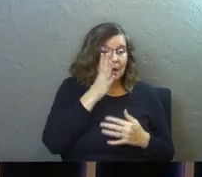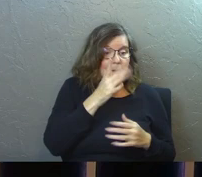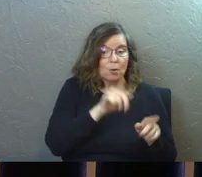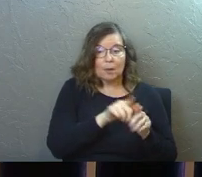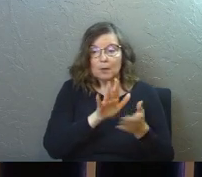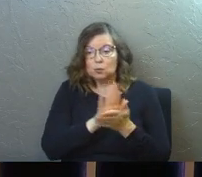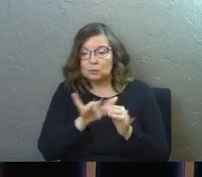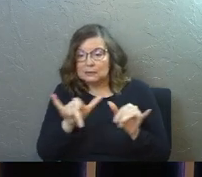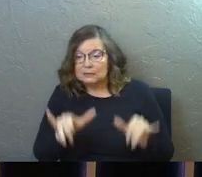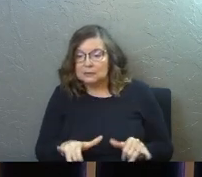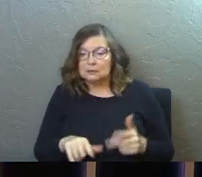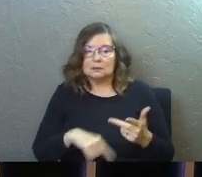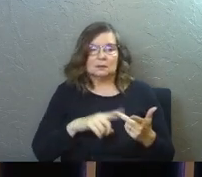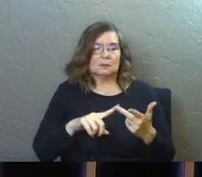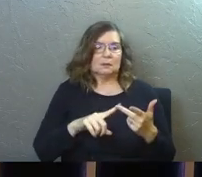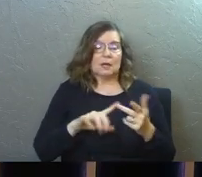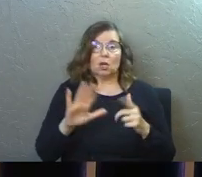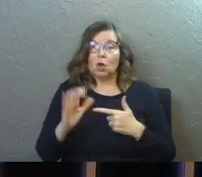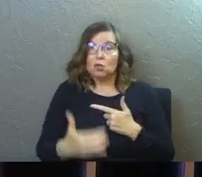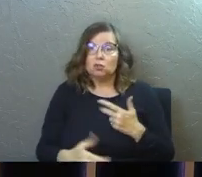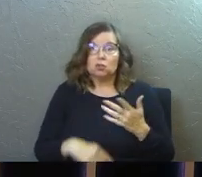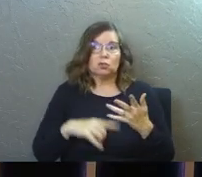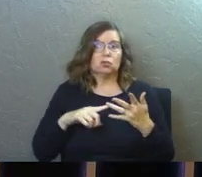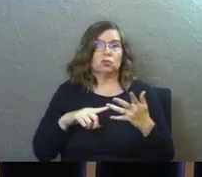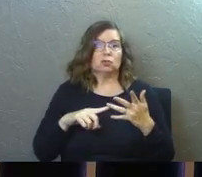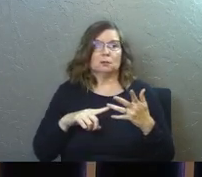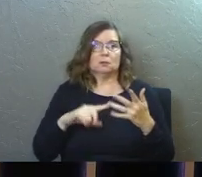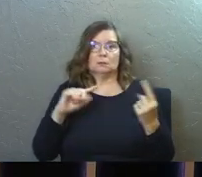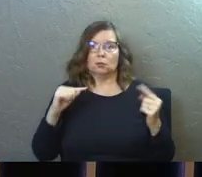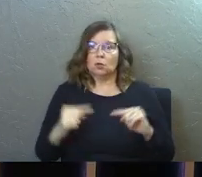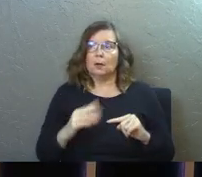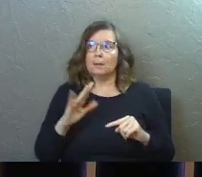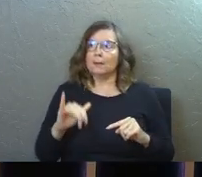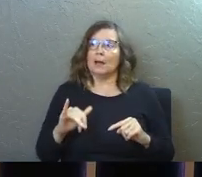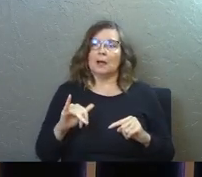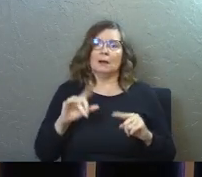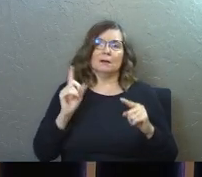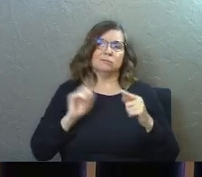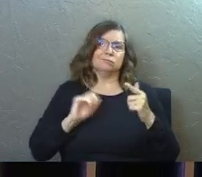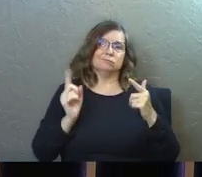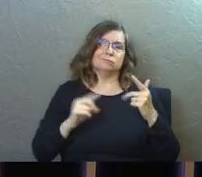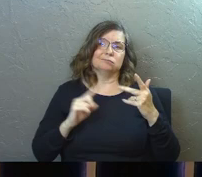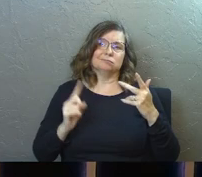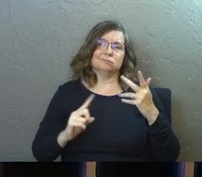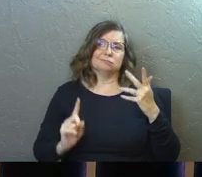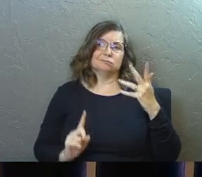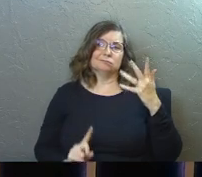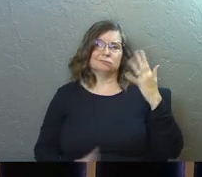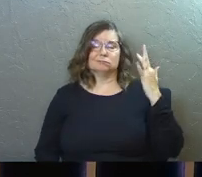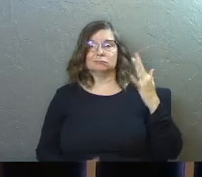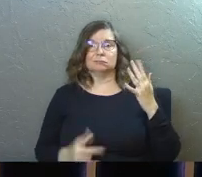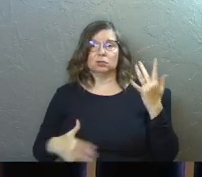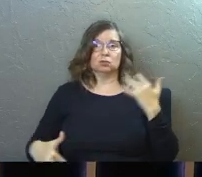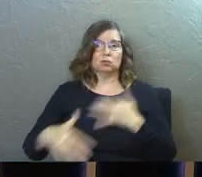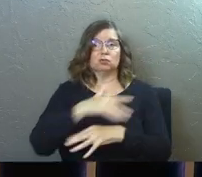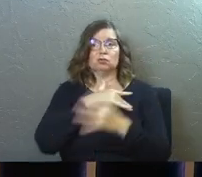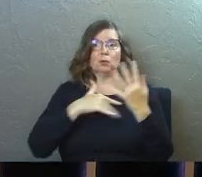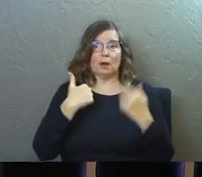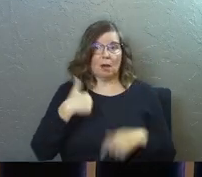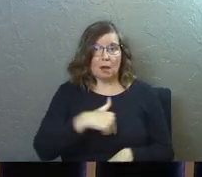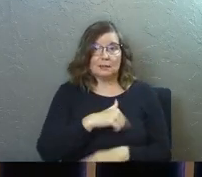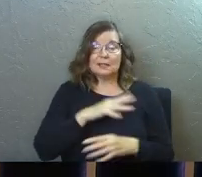school systems. And we've been scarred by culture and we've been scarred by countless things surrounding us.